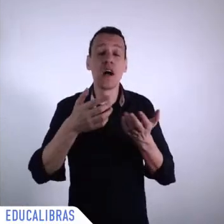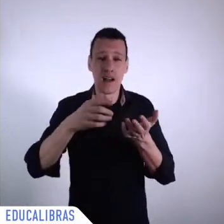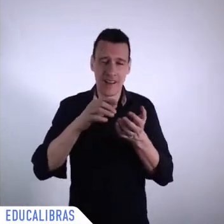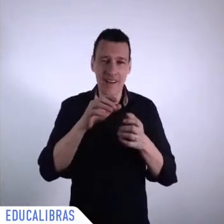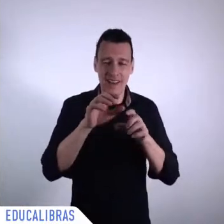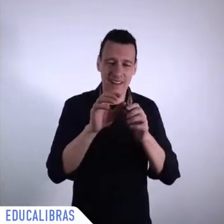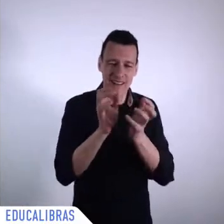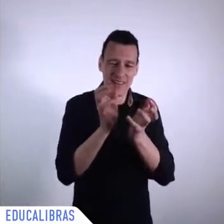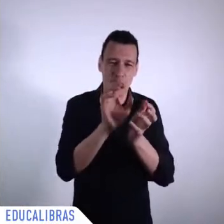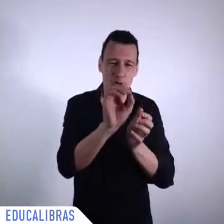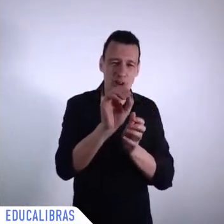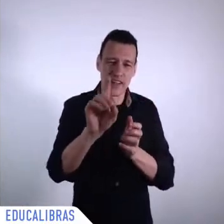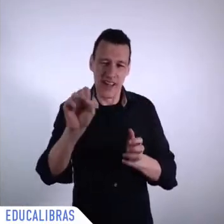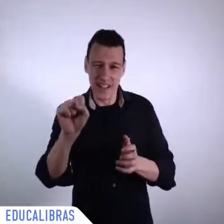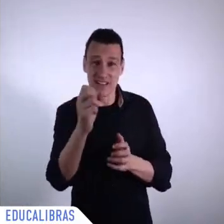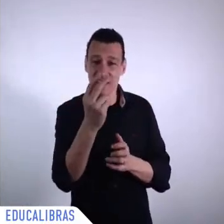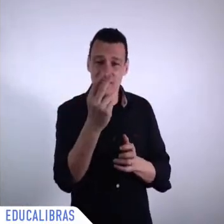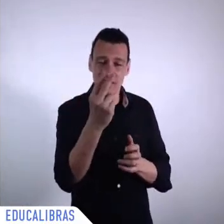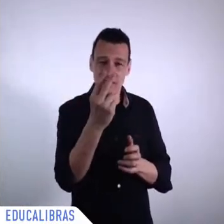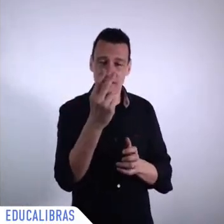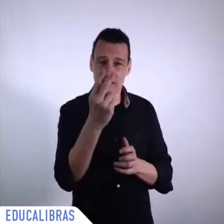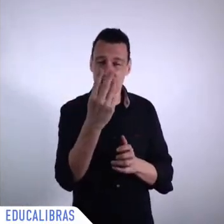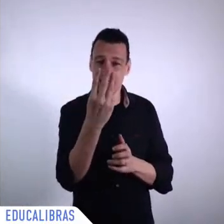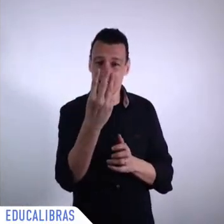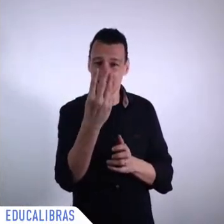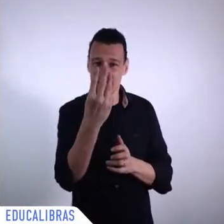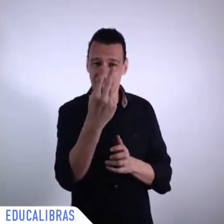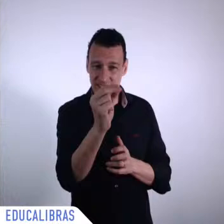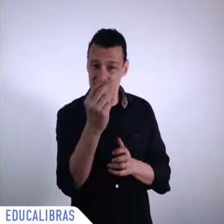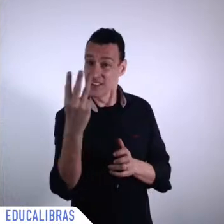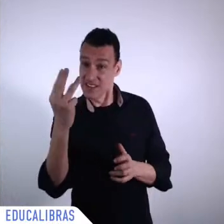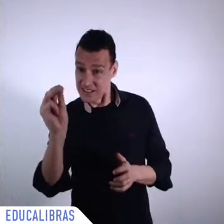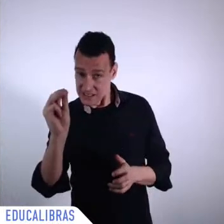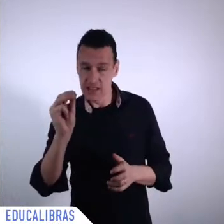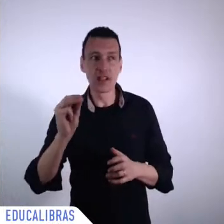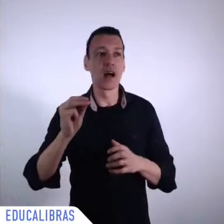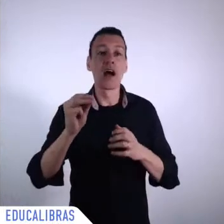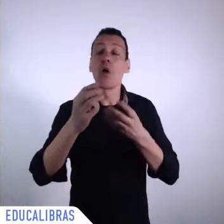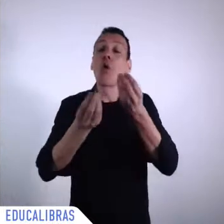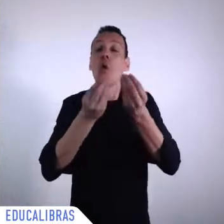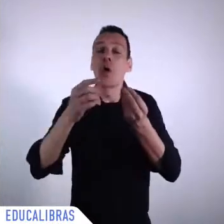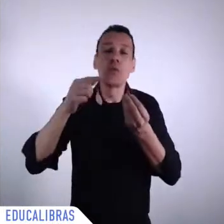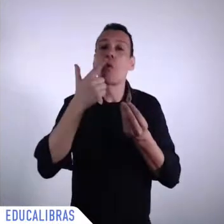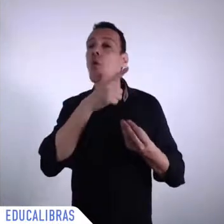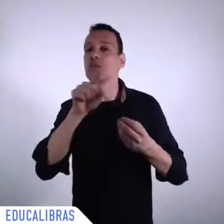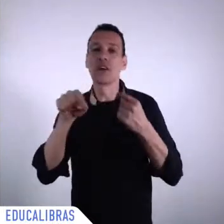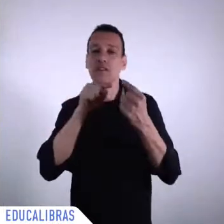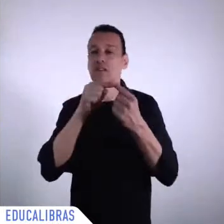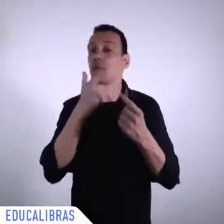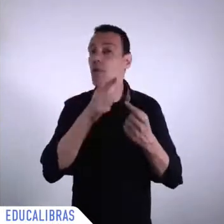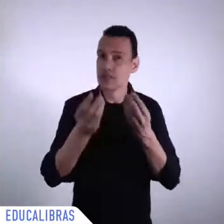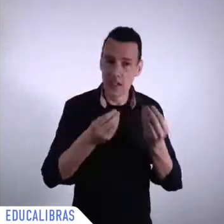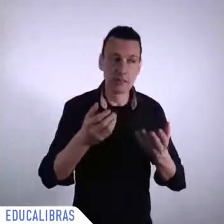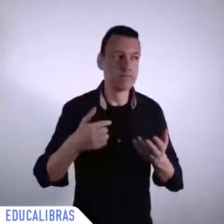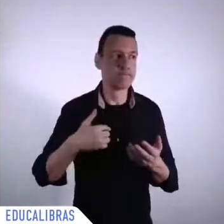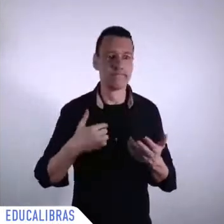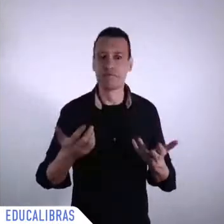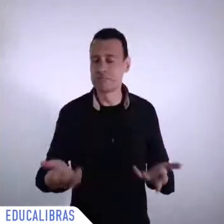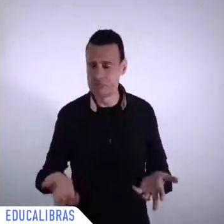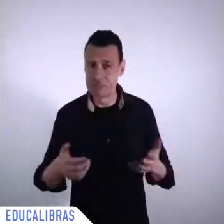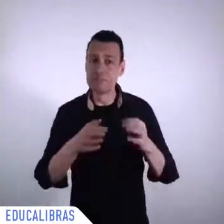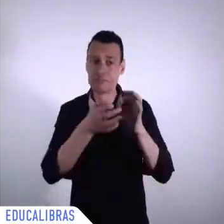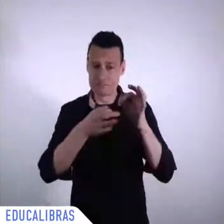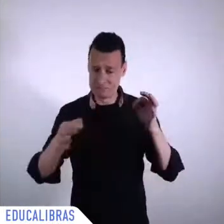you could very easily divide it into four. Four at least. So I'll try to do it in a very concise